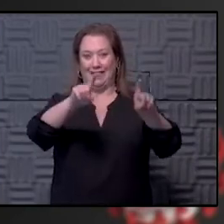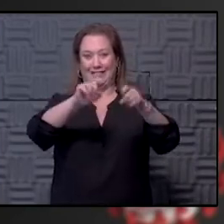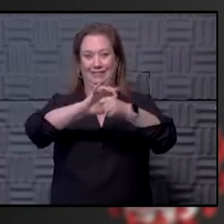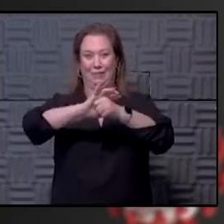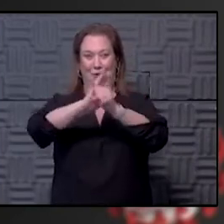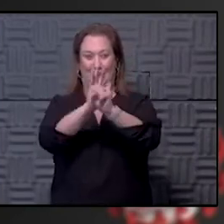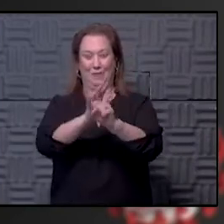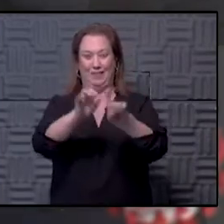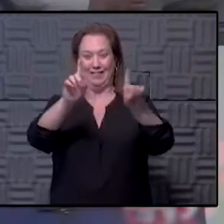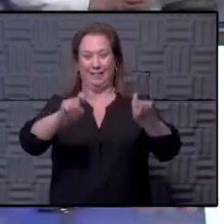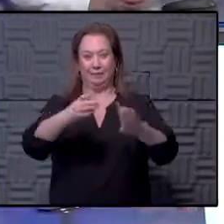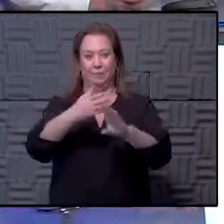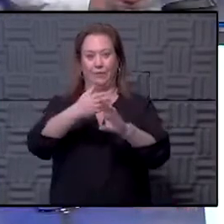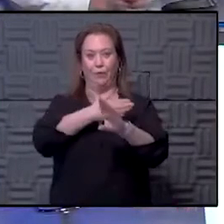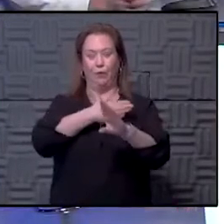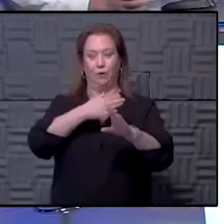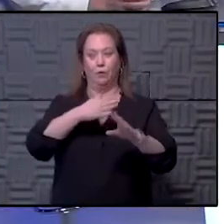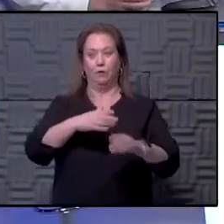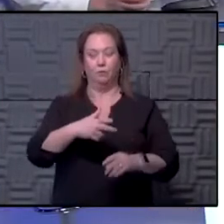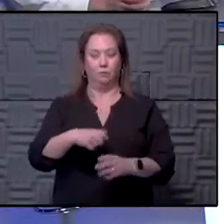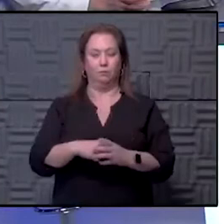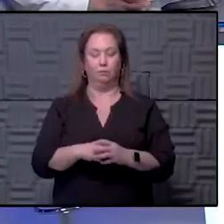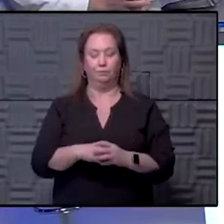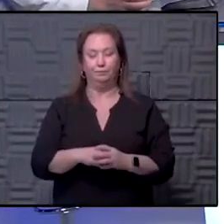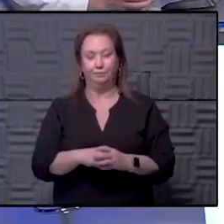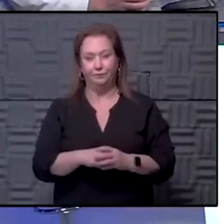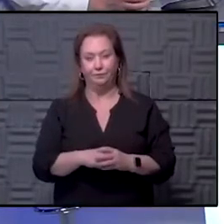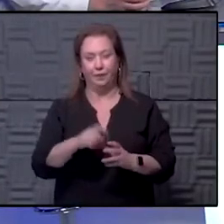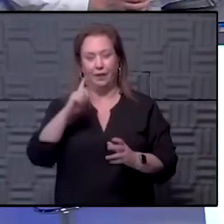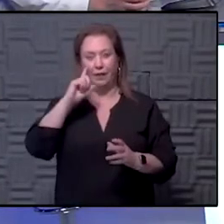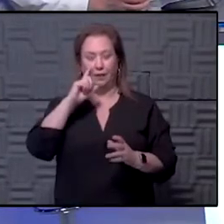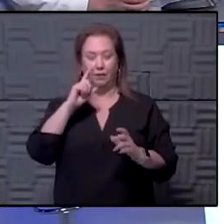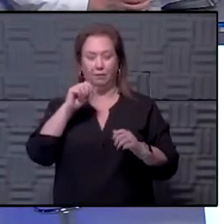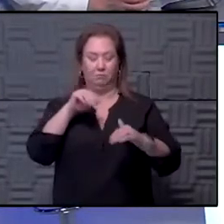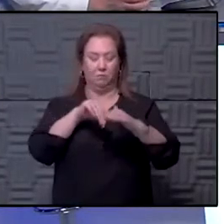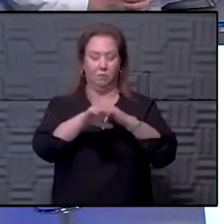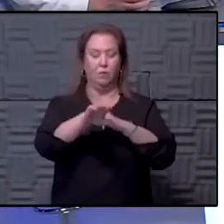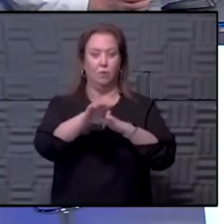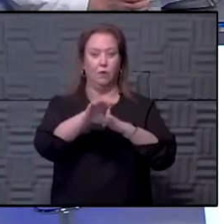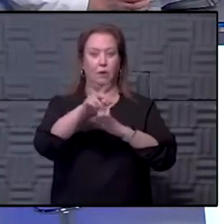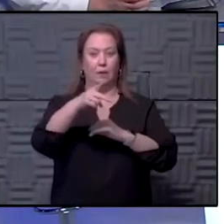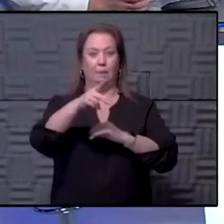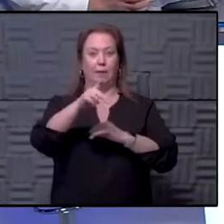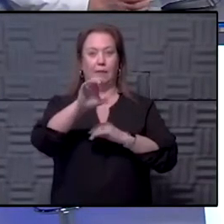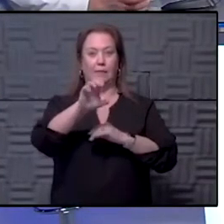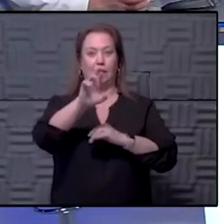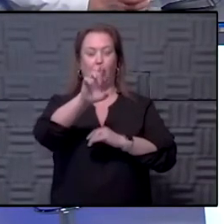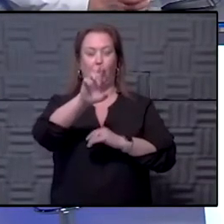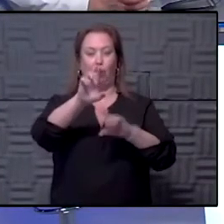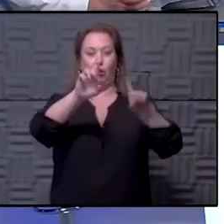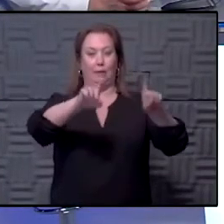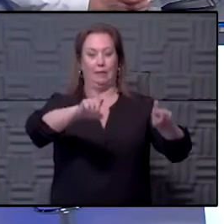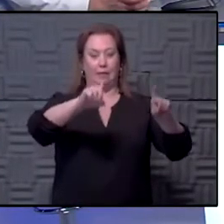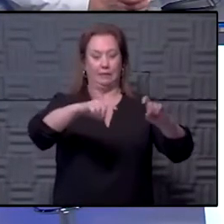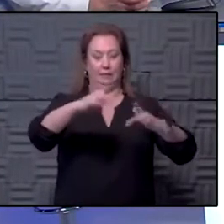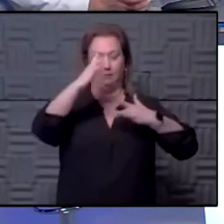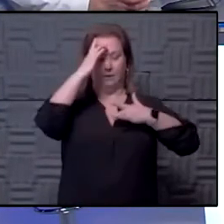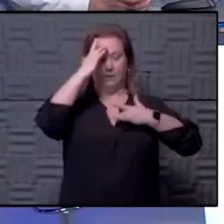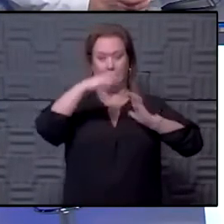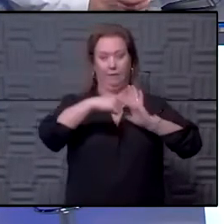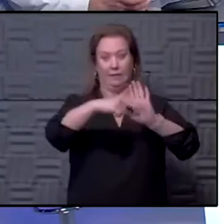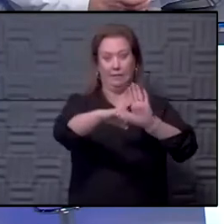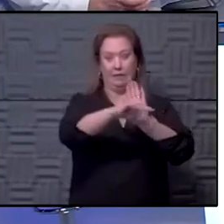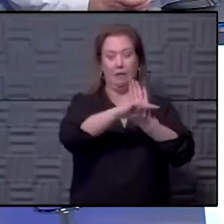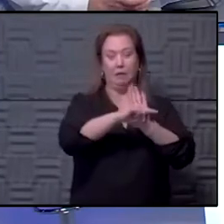Yeah. Yeah, get your COVID check before you get the shot. Yeah, I would agree. I think, you know, get to a PCR antigen test if you're having symptoms. If that's